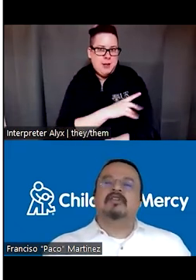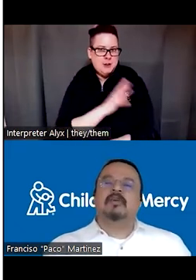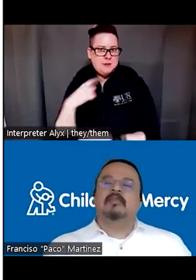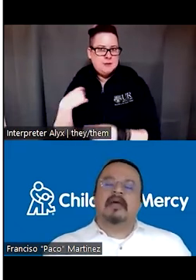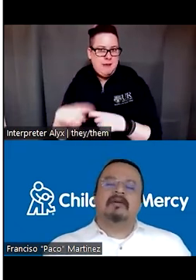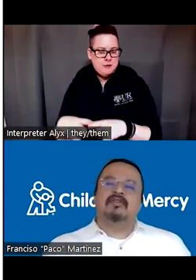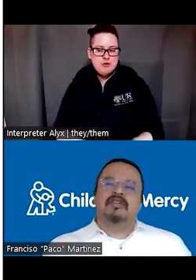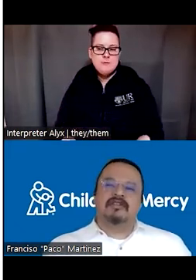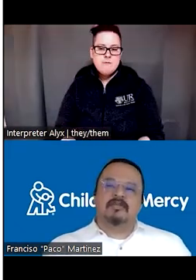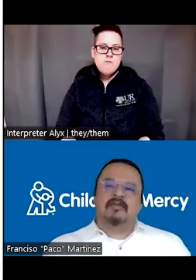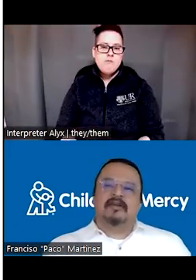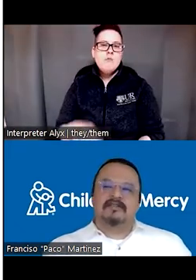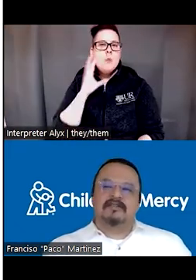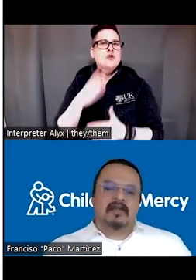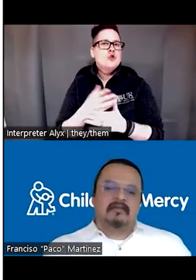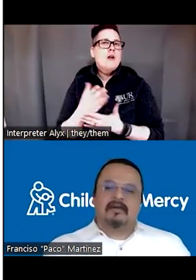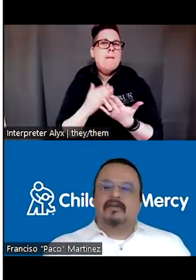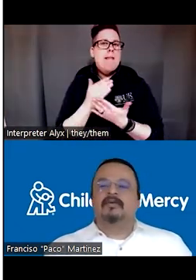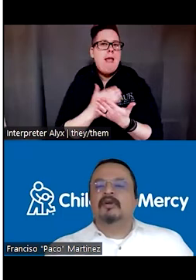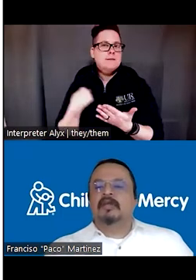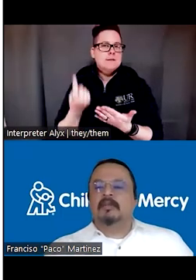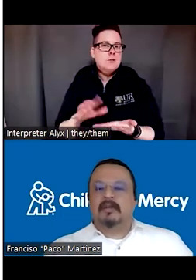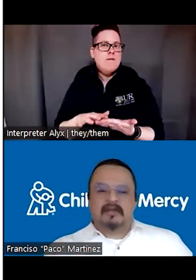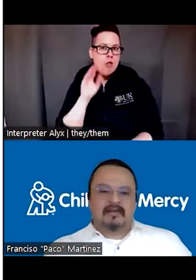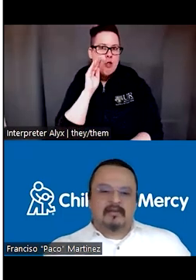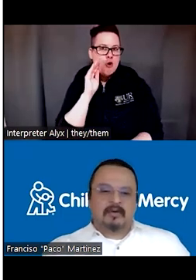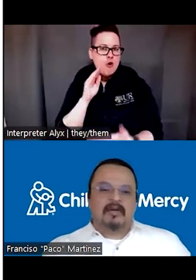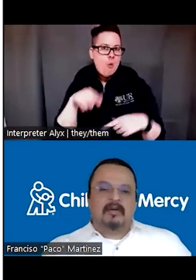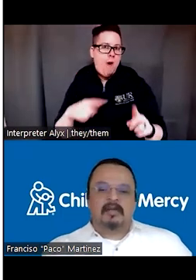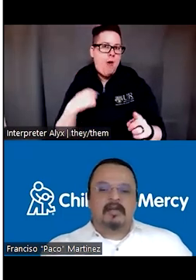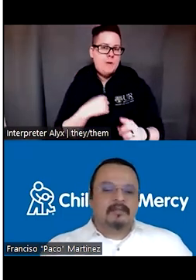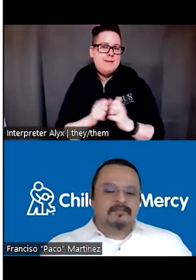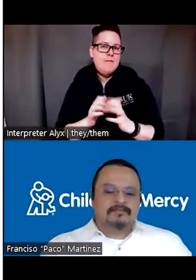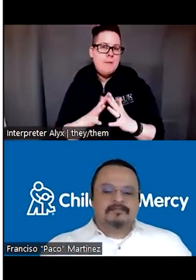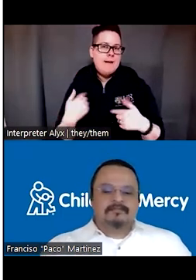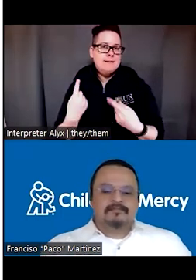some we're going to share some of the lessons that we can learn through implementing this program.